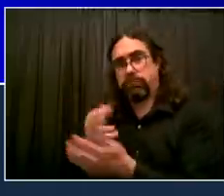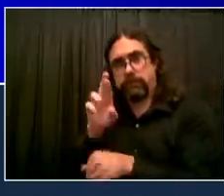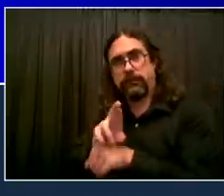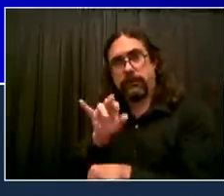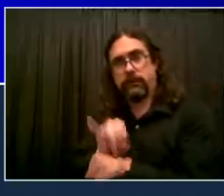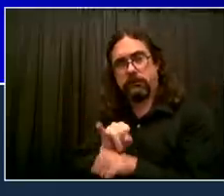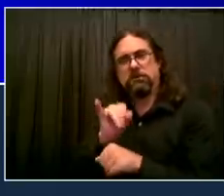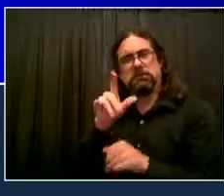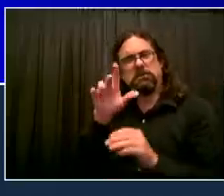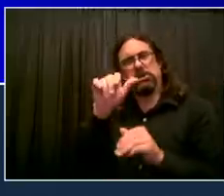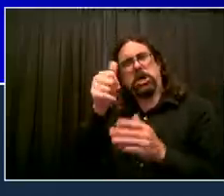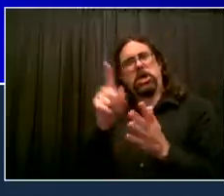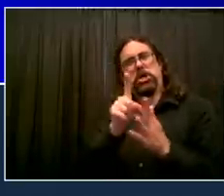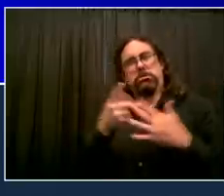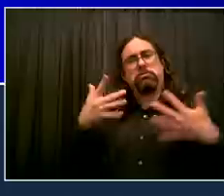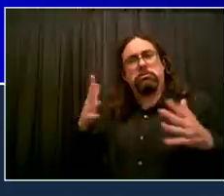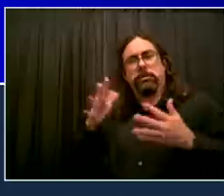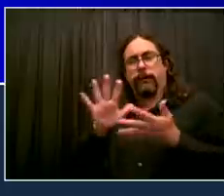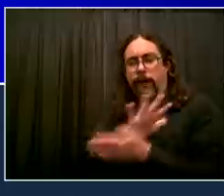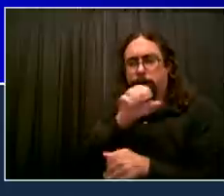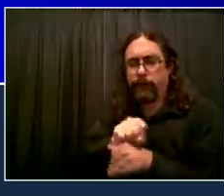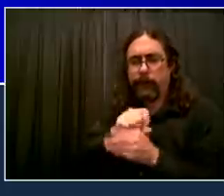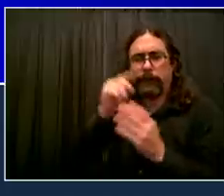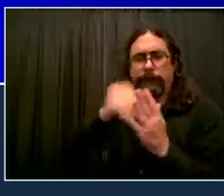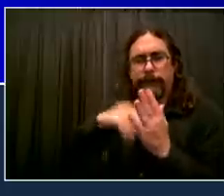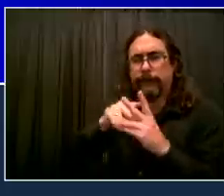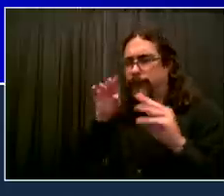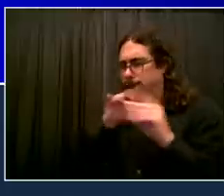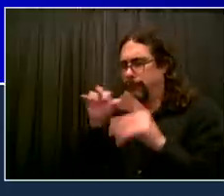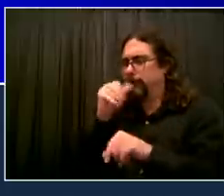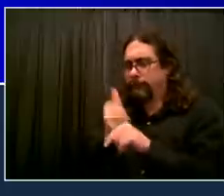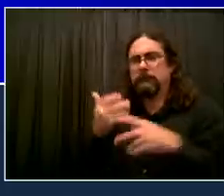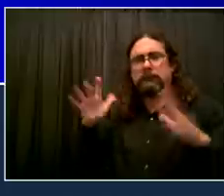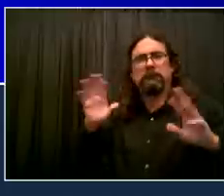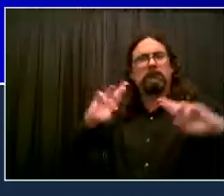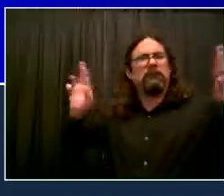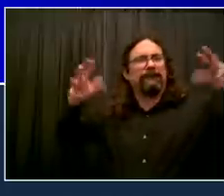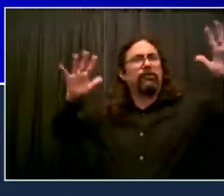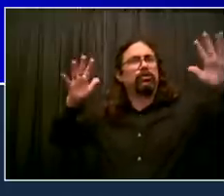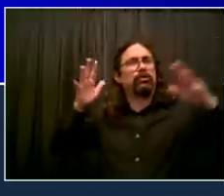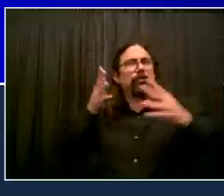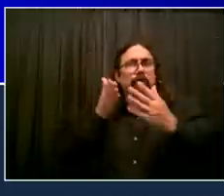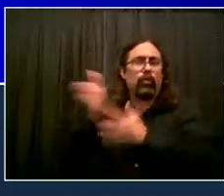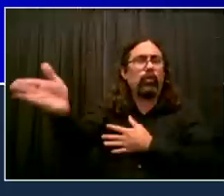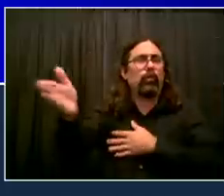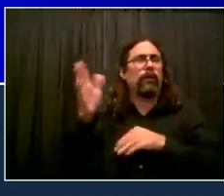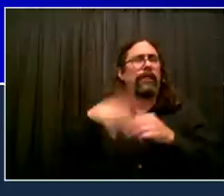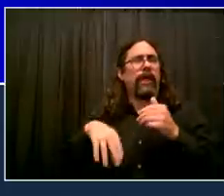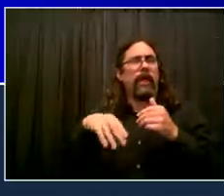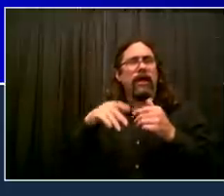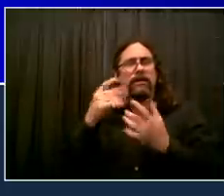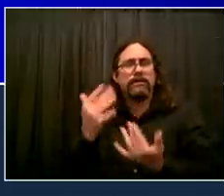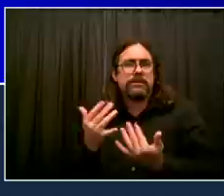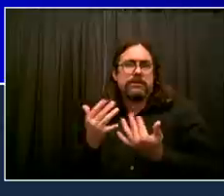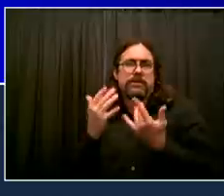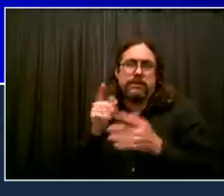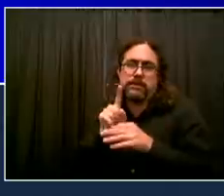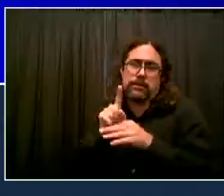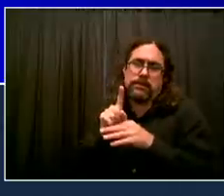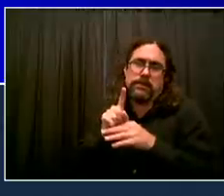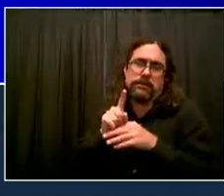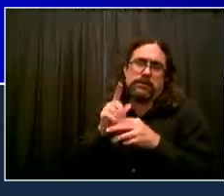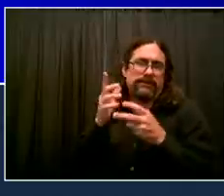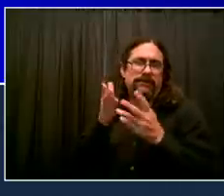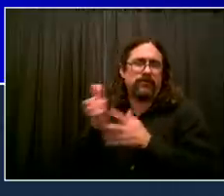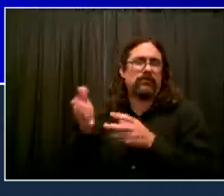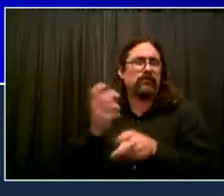it did, including, of course, COVID. But it cannot continue. It will not continue. So we're seeing real progress. Very few triple shifts